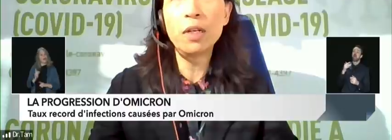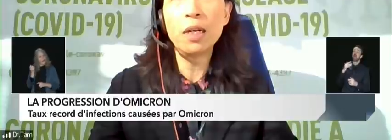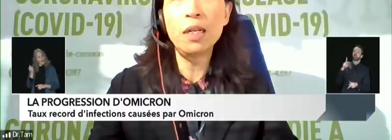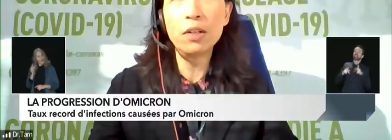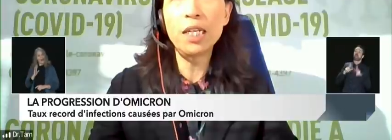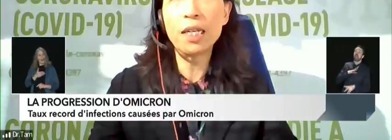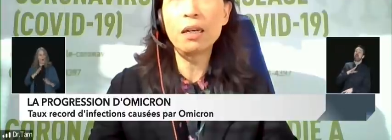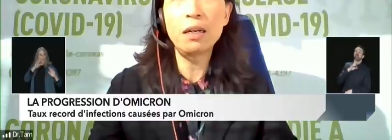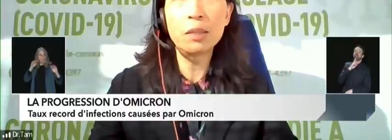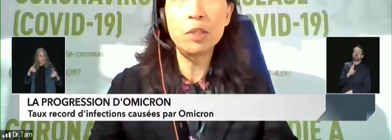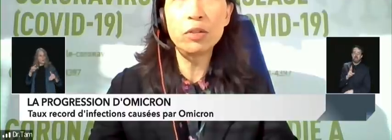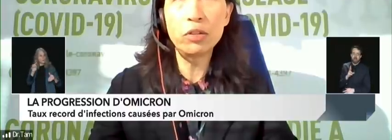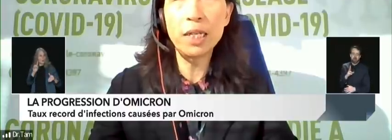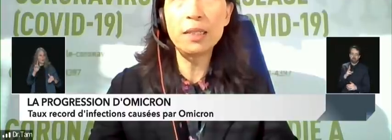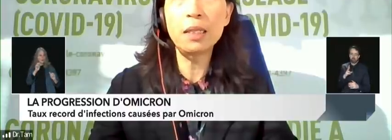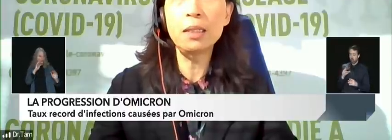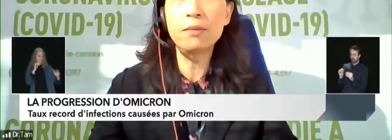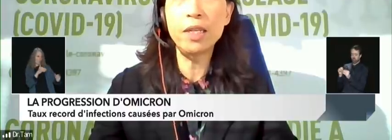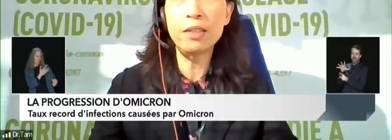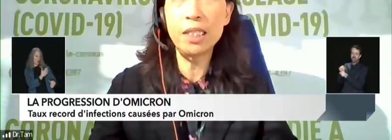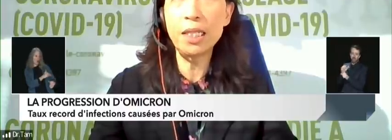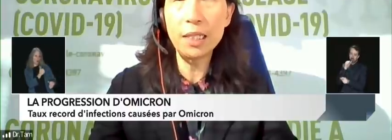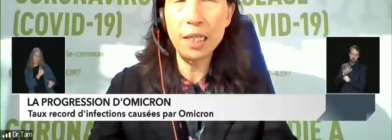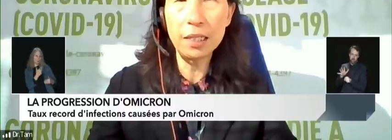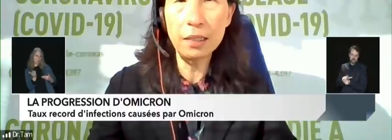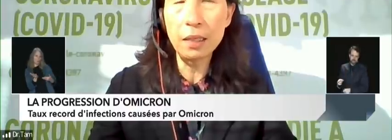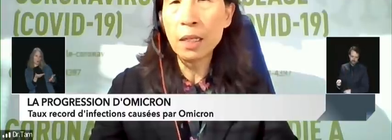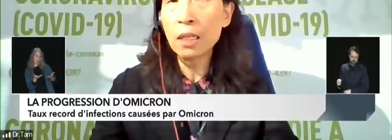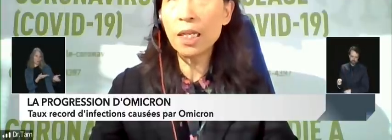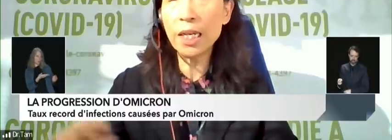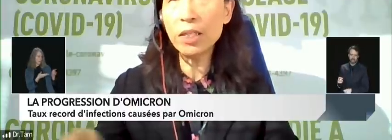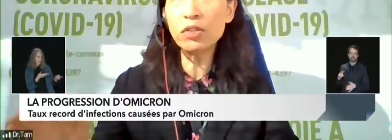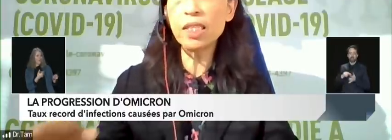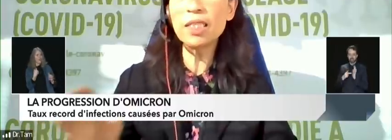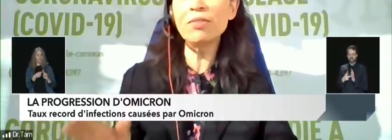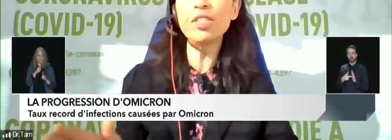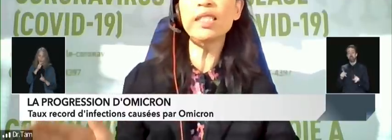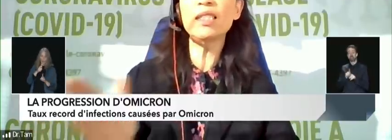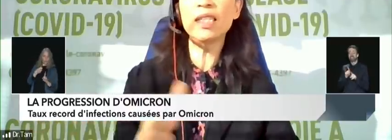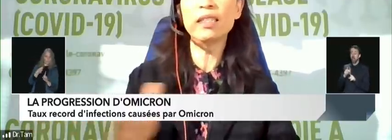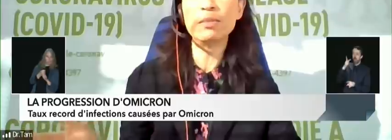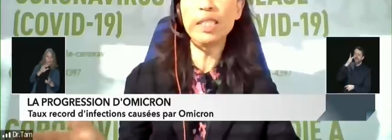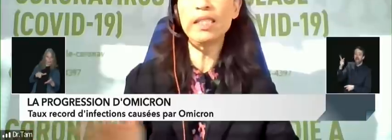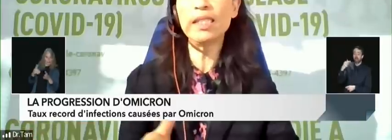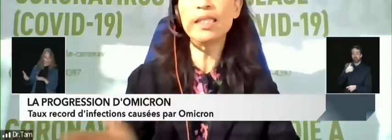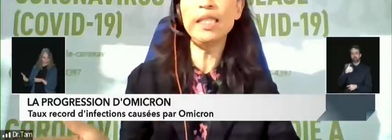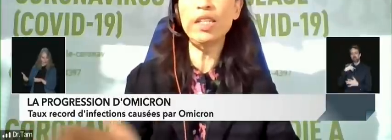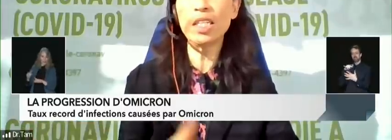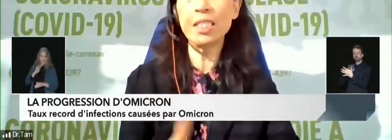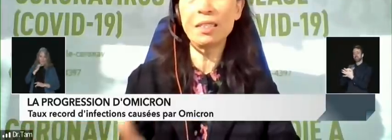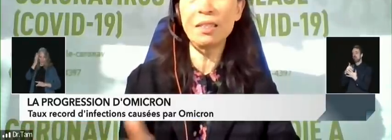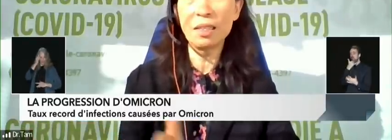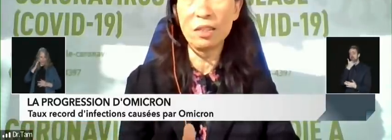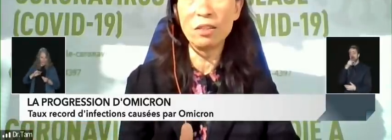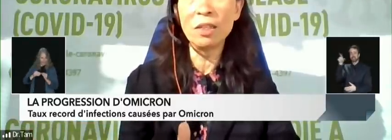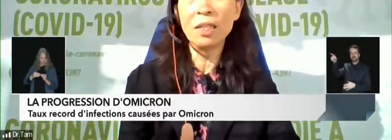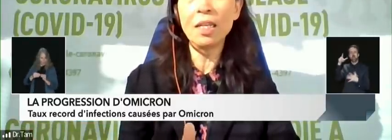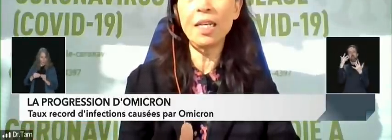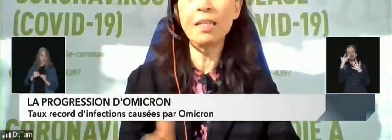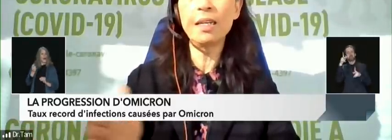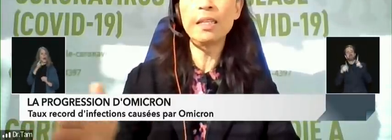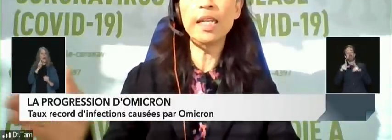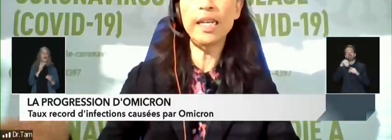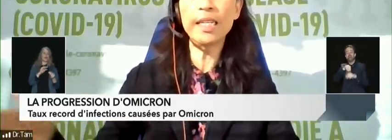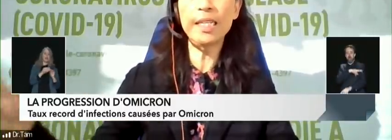more looking at the hospital trends and the severity indicators the case trends gives you a signal because it's the earlier signal